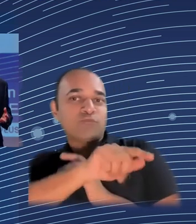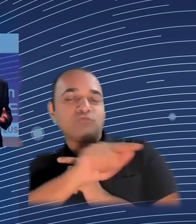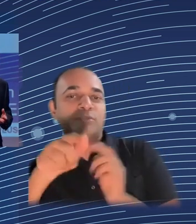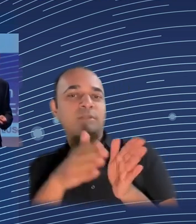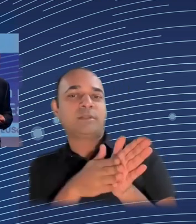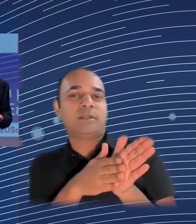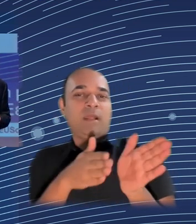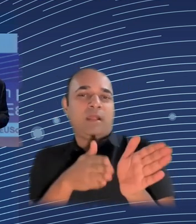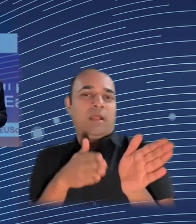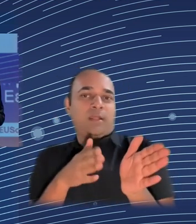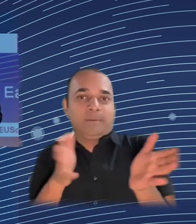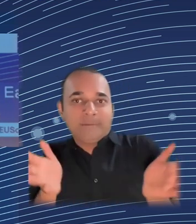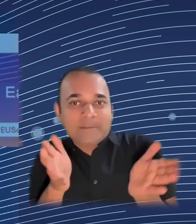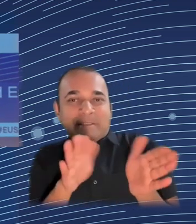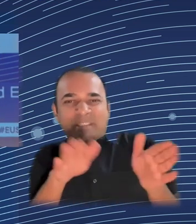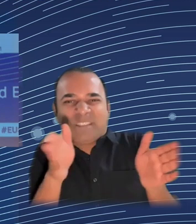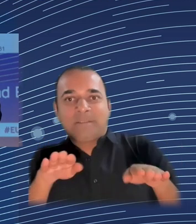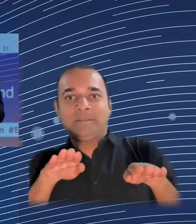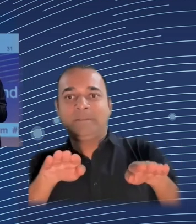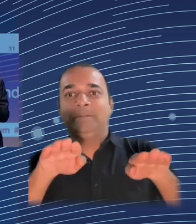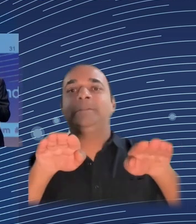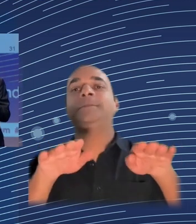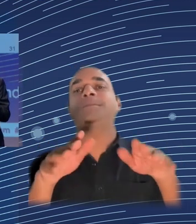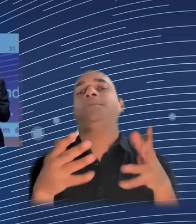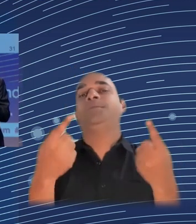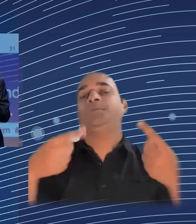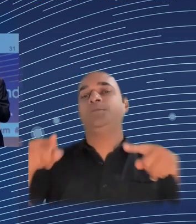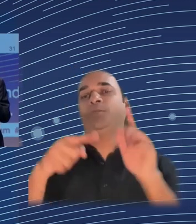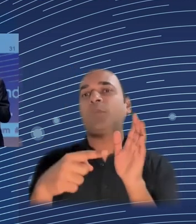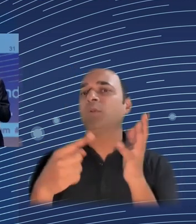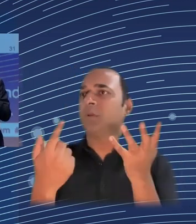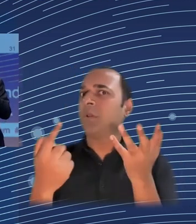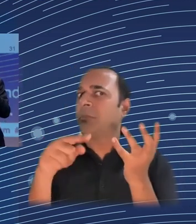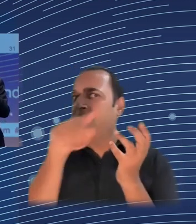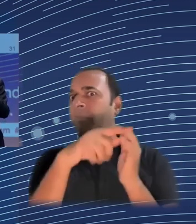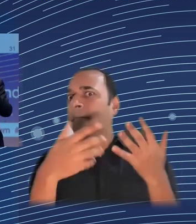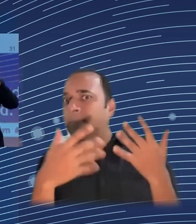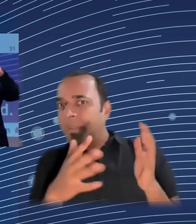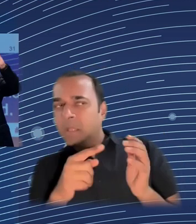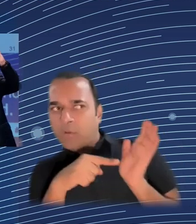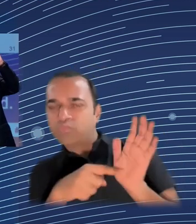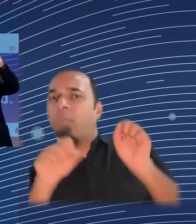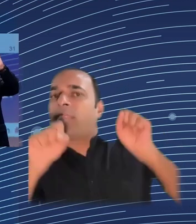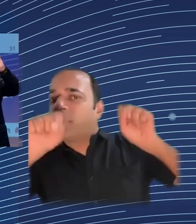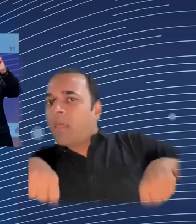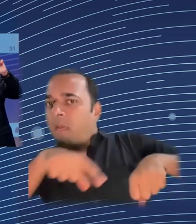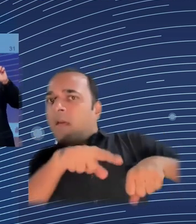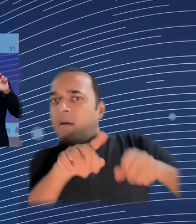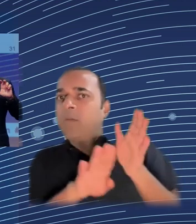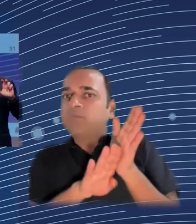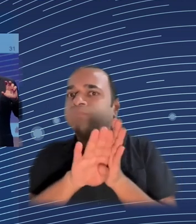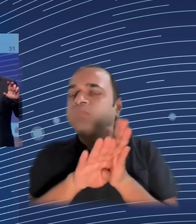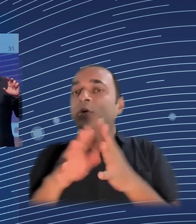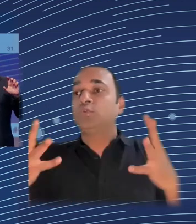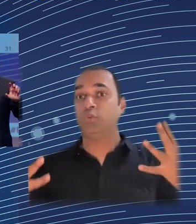say, dynamic parts of the world. But we also need a policy that tackles the dynamic. It's not just a static policy,